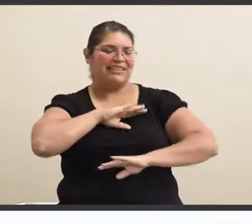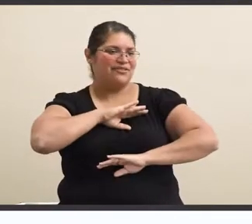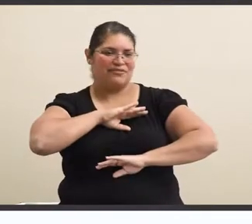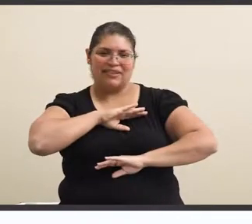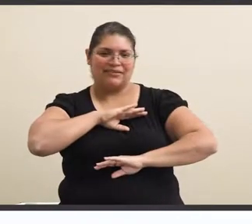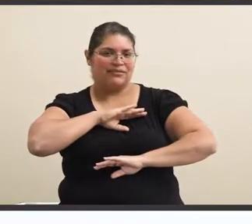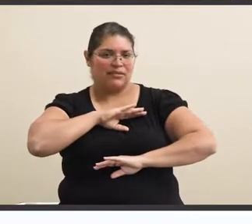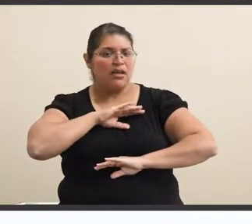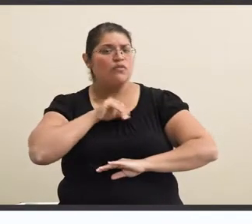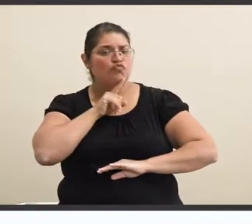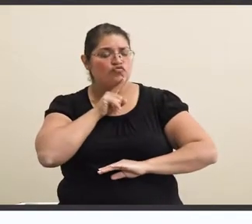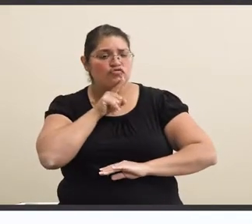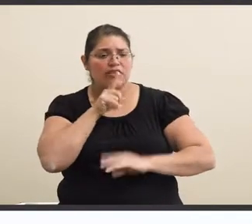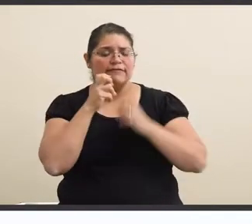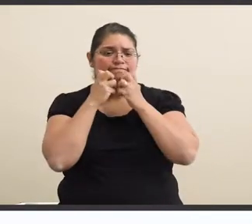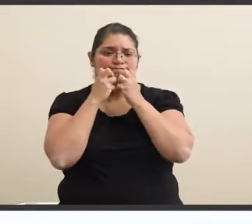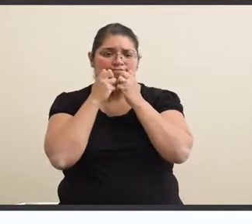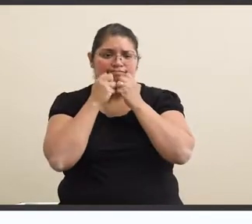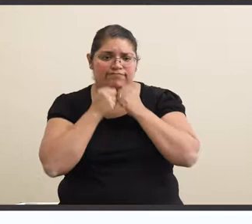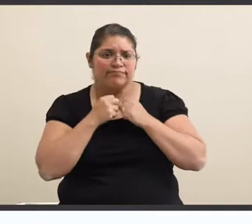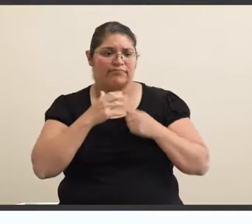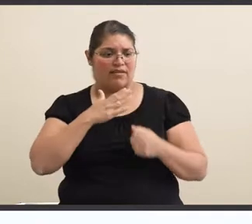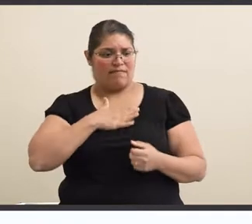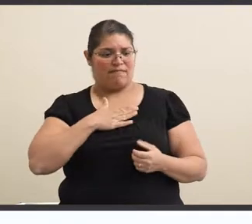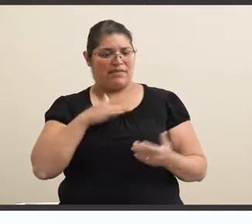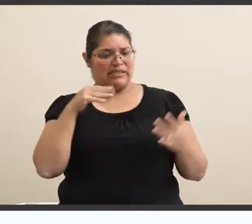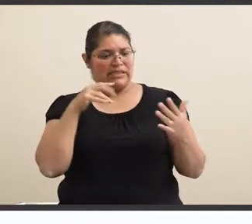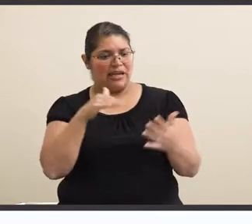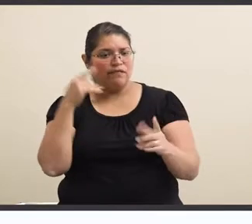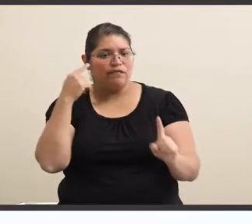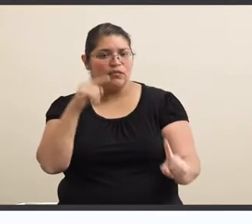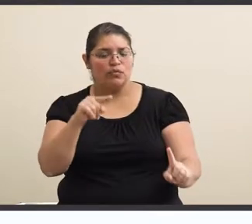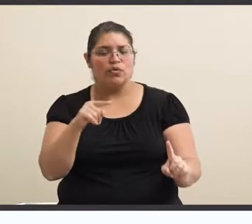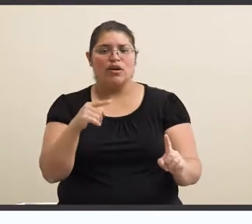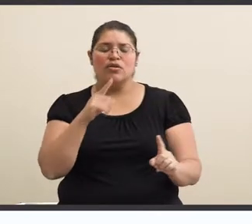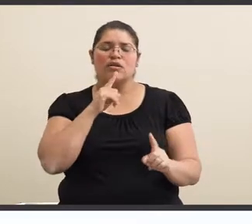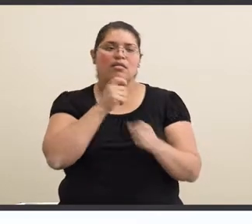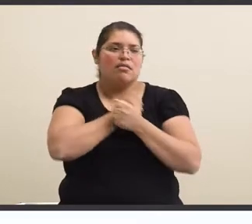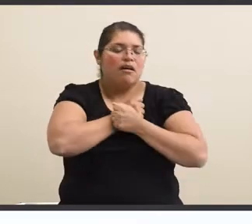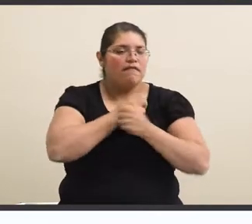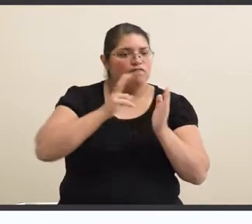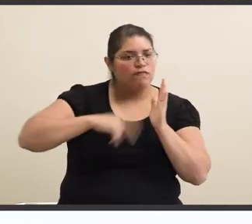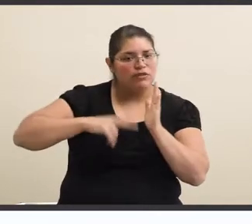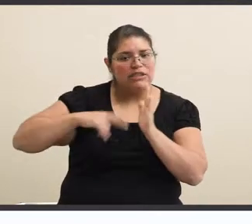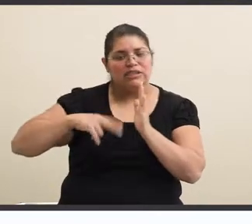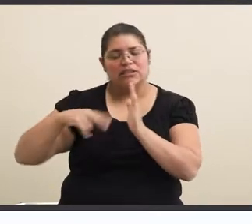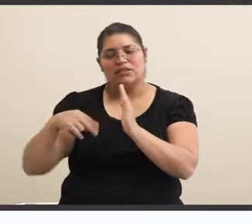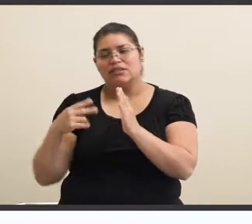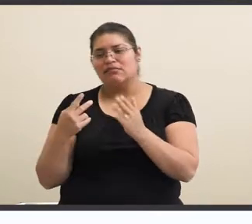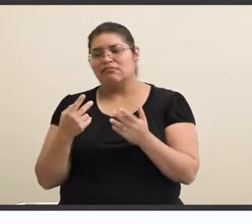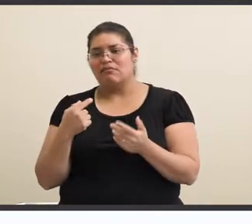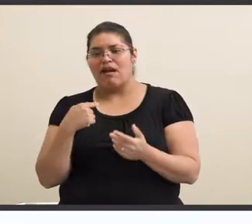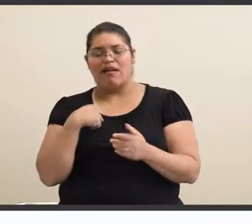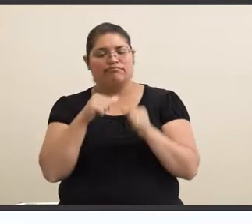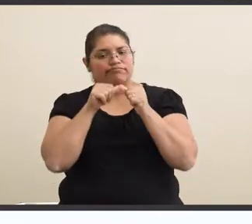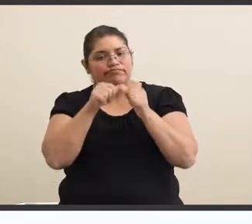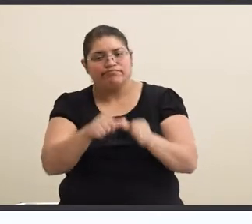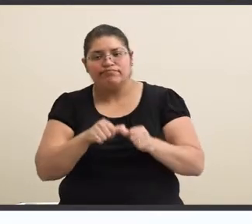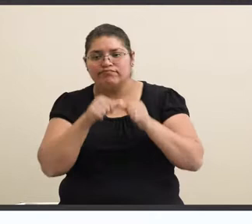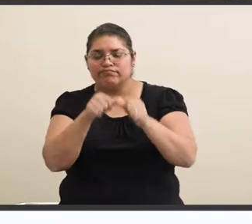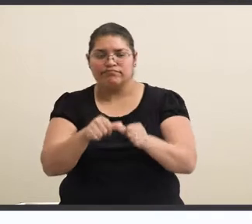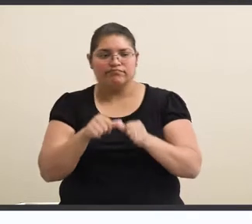am very passionate about what I'm studying. I love reading. I just constantly